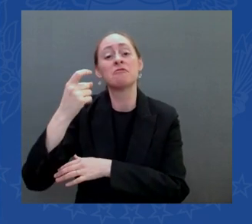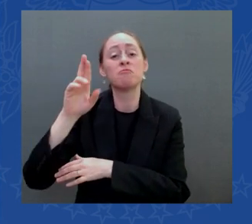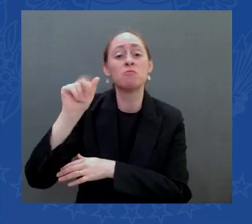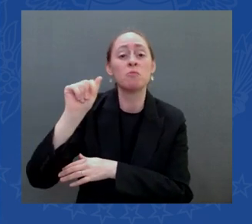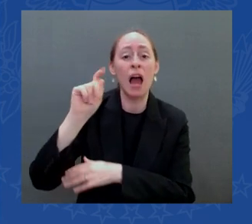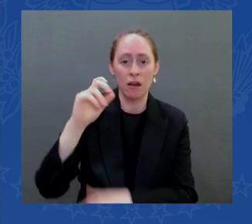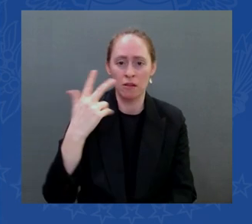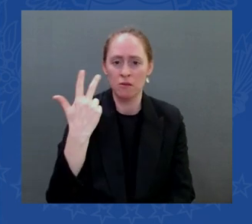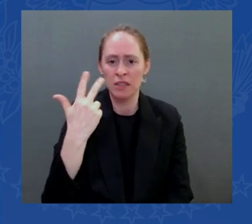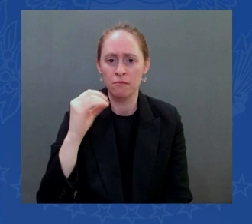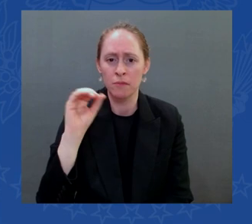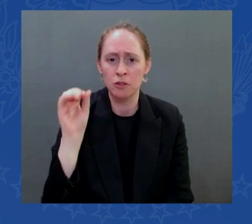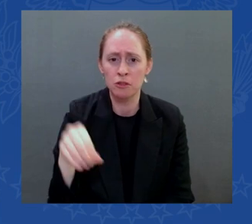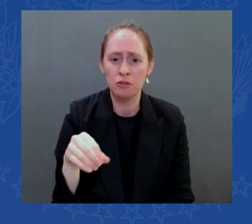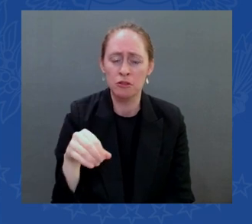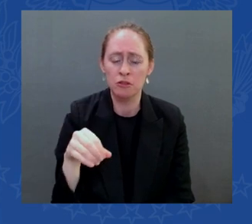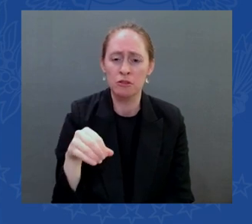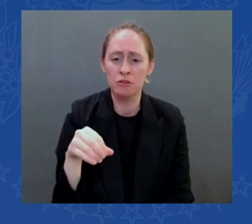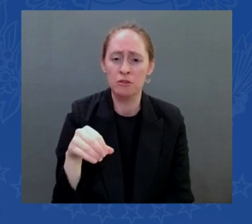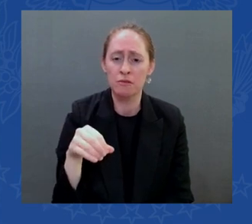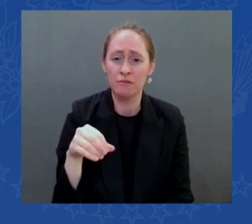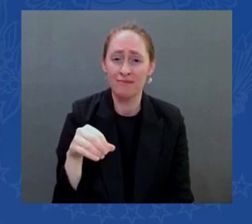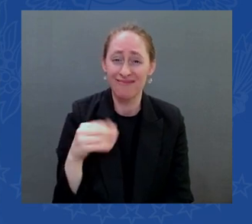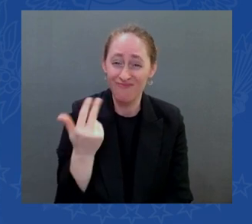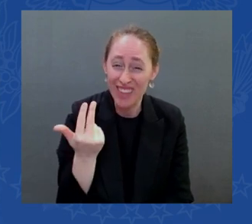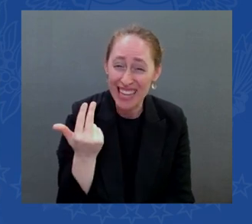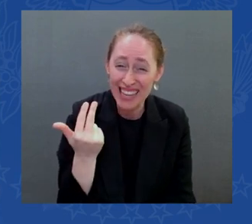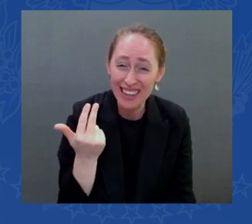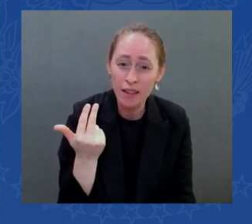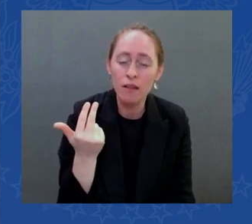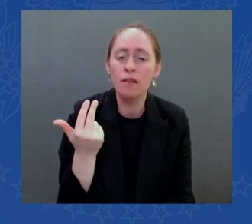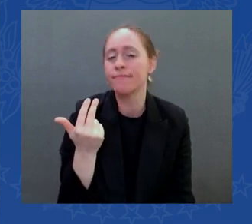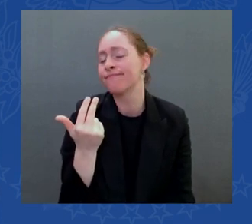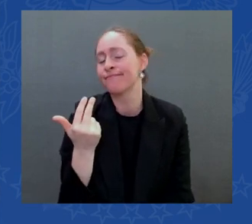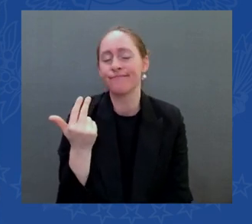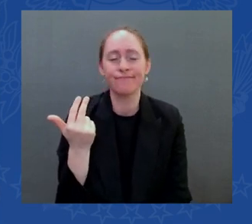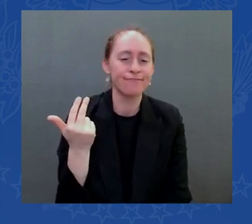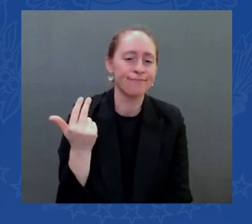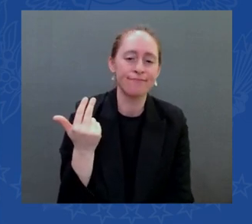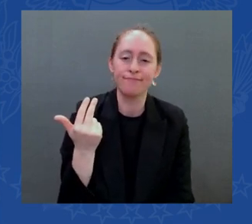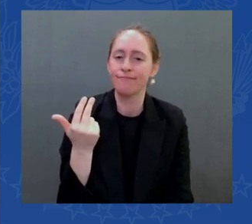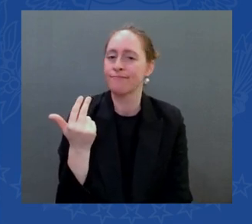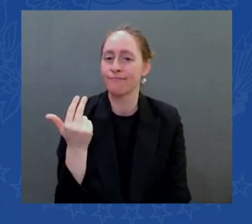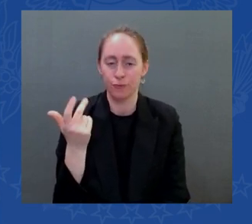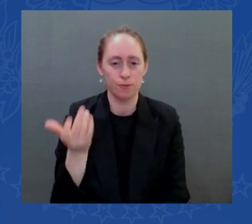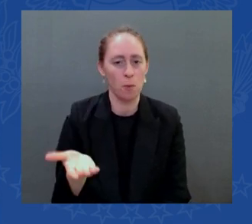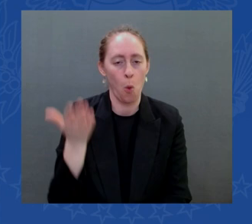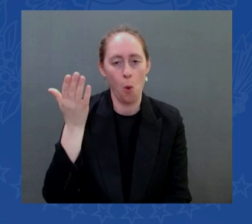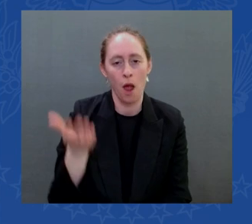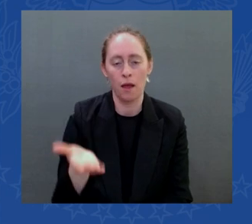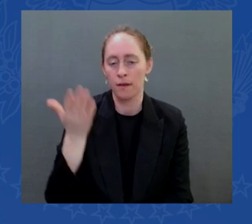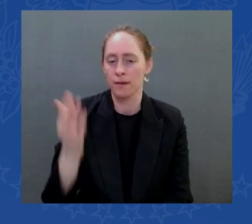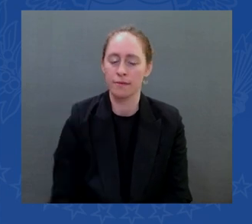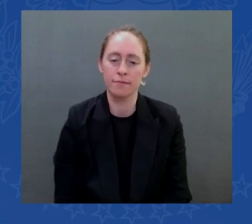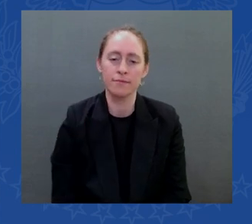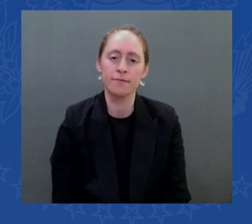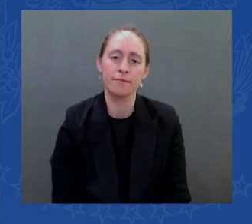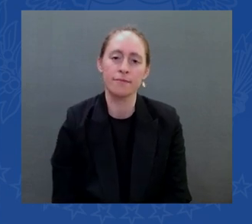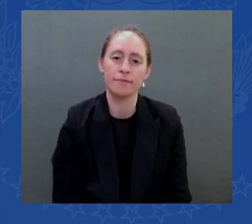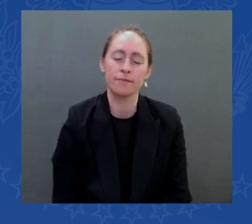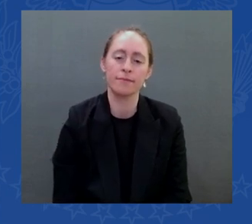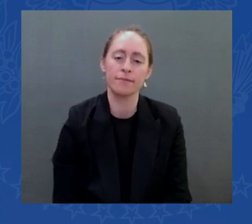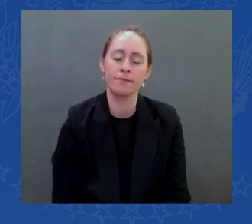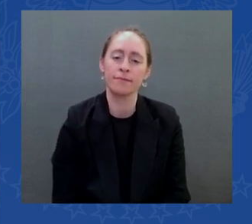the budget i submitted my first budget it passed and became law it cut the federal deficit